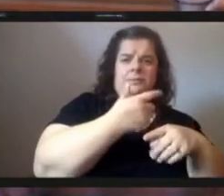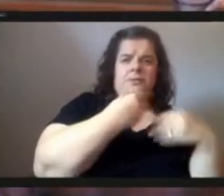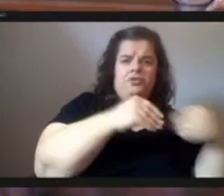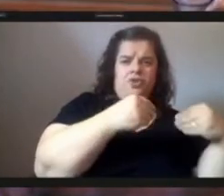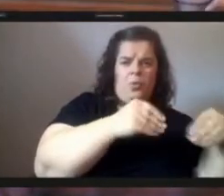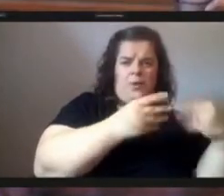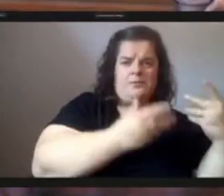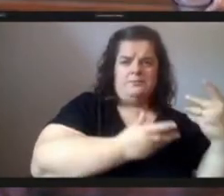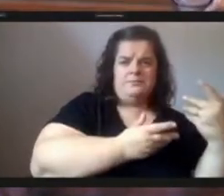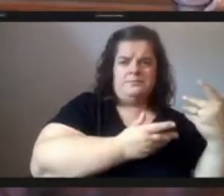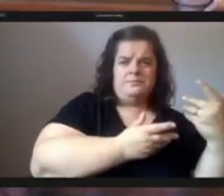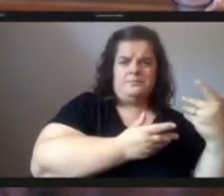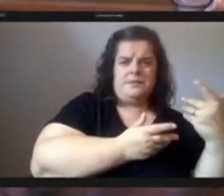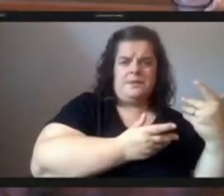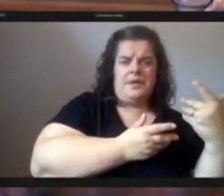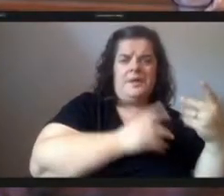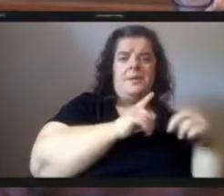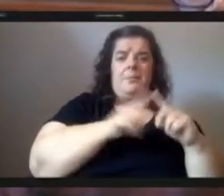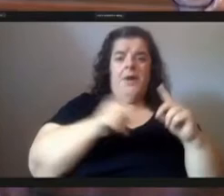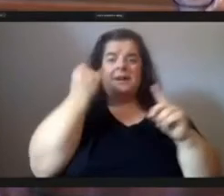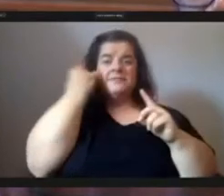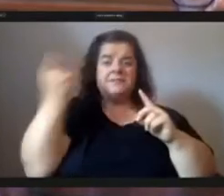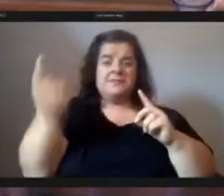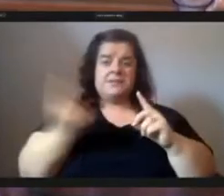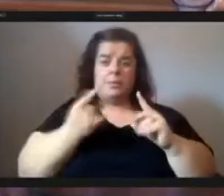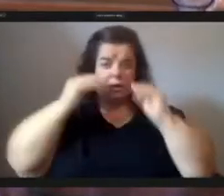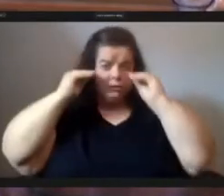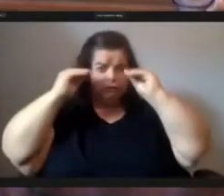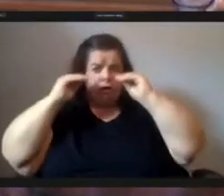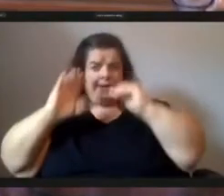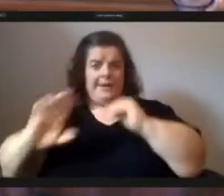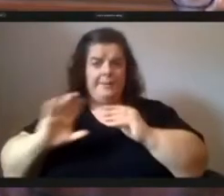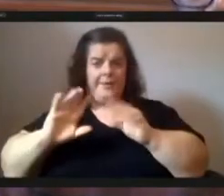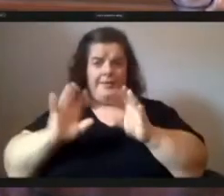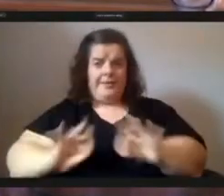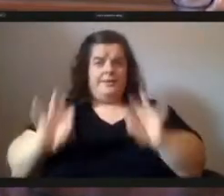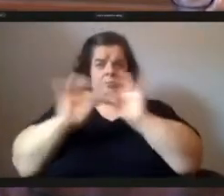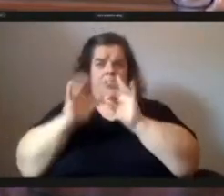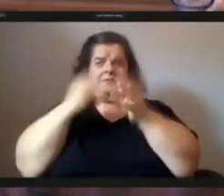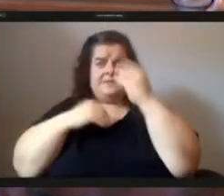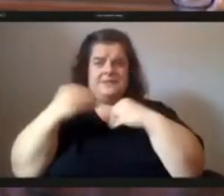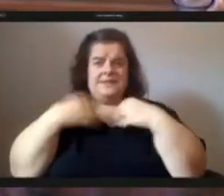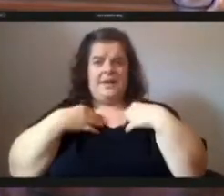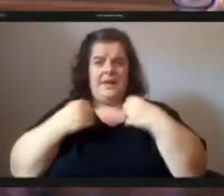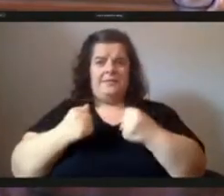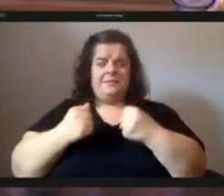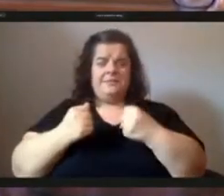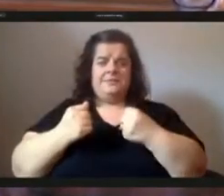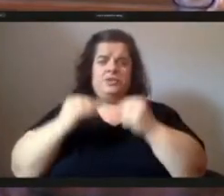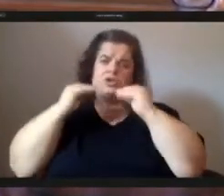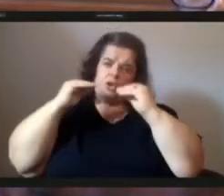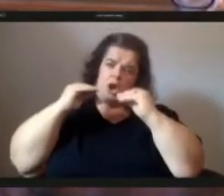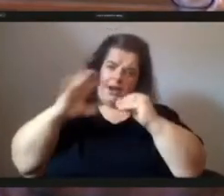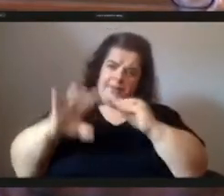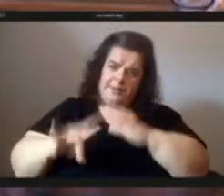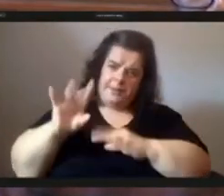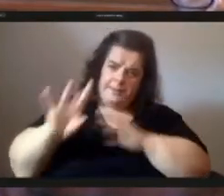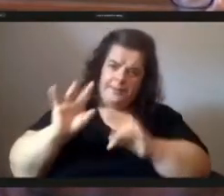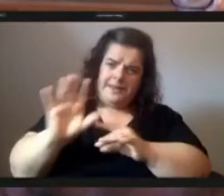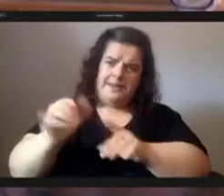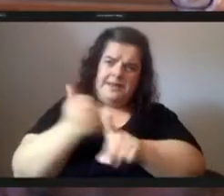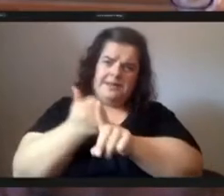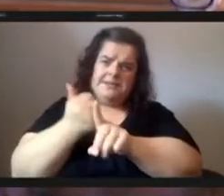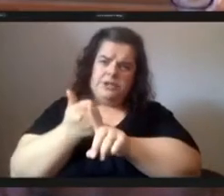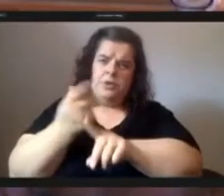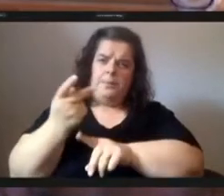but it's but if someone had taught him the importance of eating healthy and taught him to pick his own peer growing